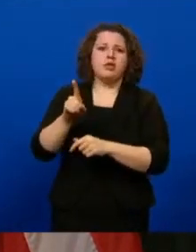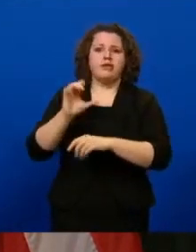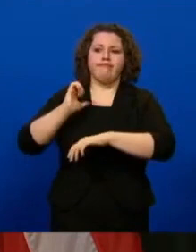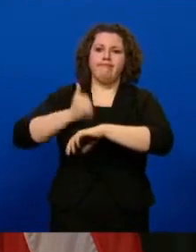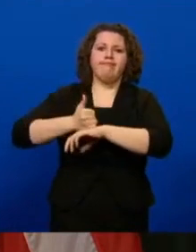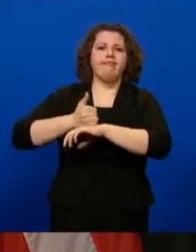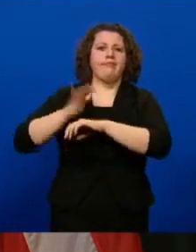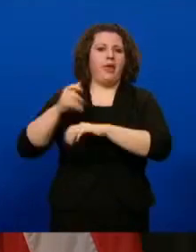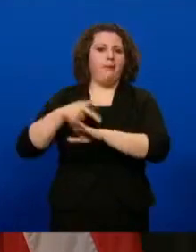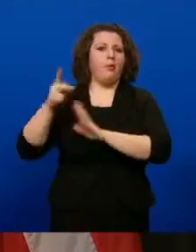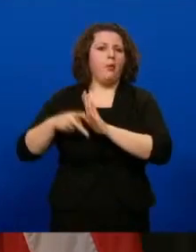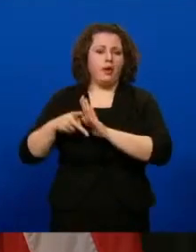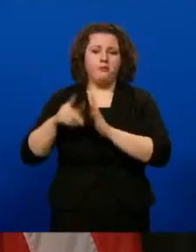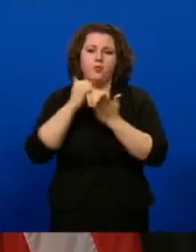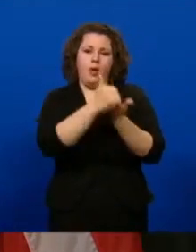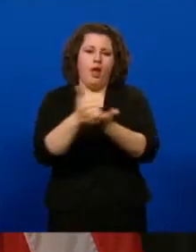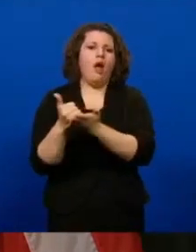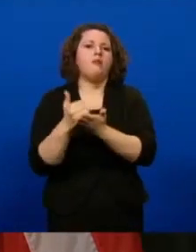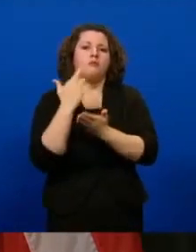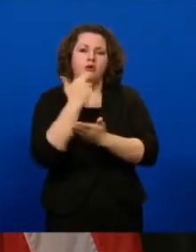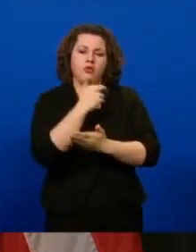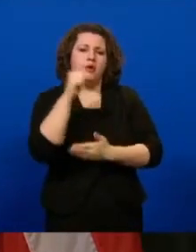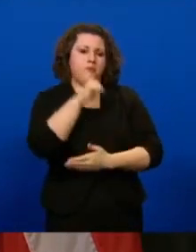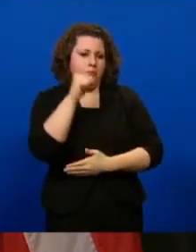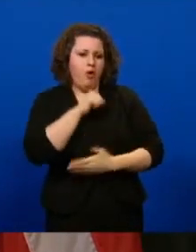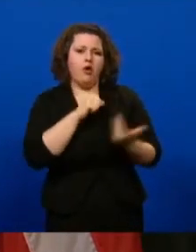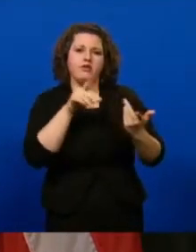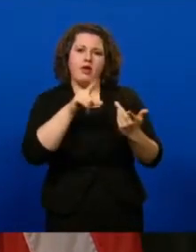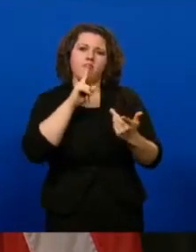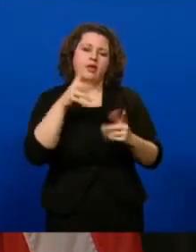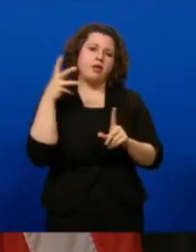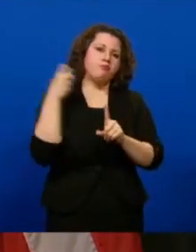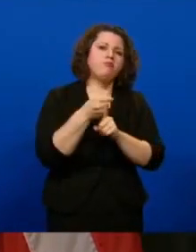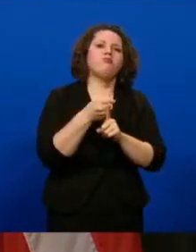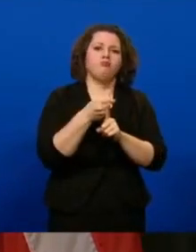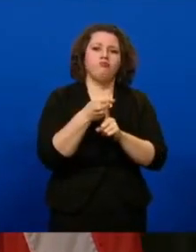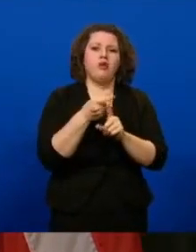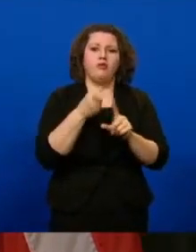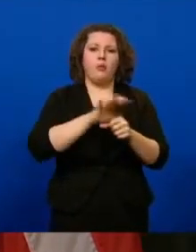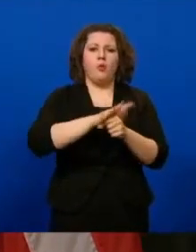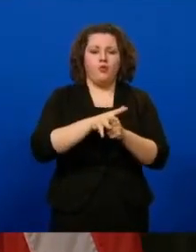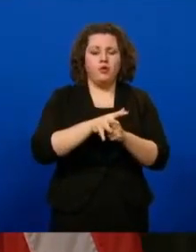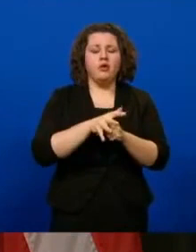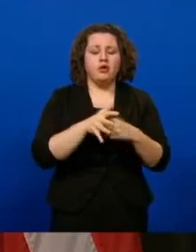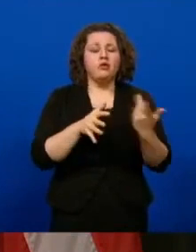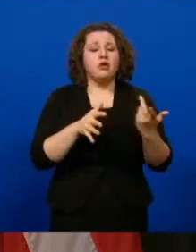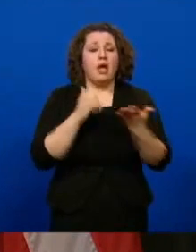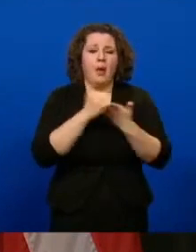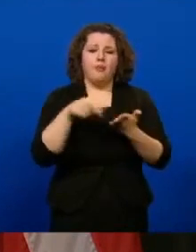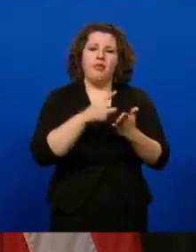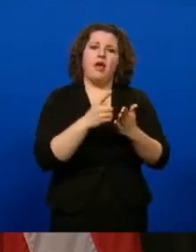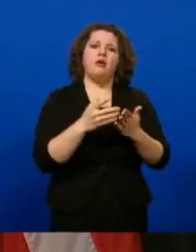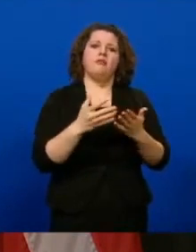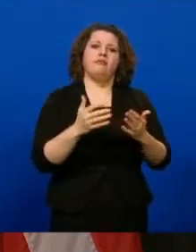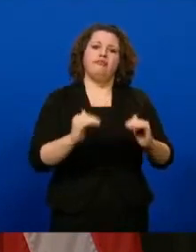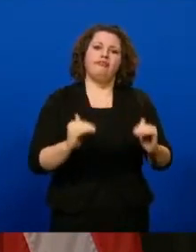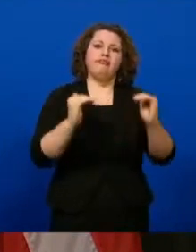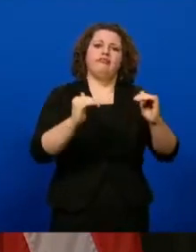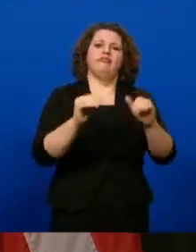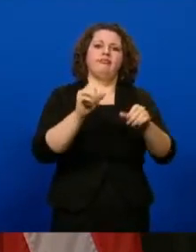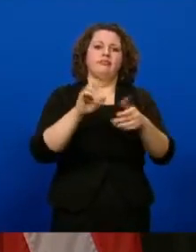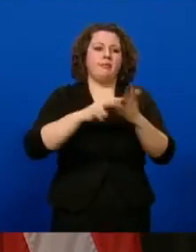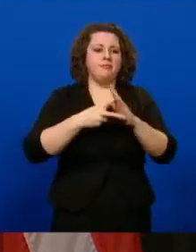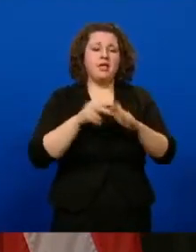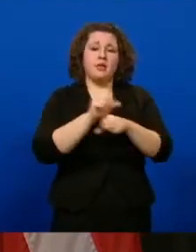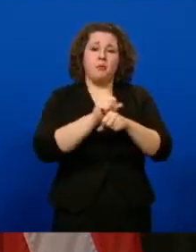that is intended to help hard-hit restaurants and bars in the communities across the state to help them recover, bring their employees back to